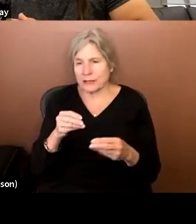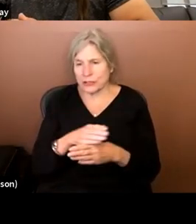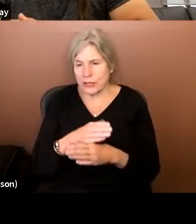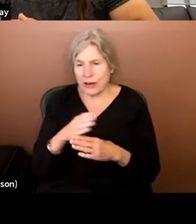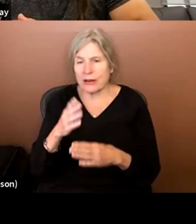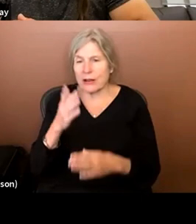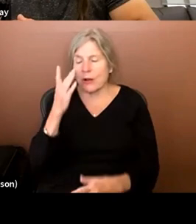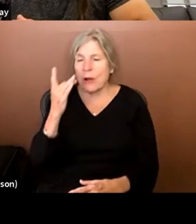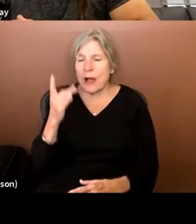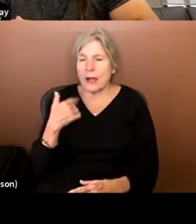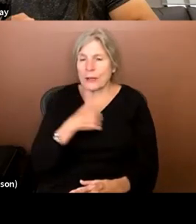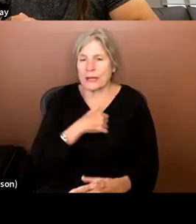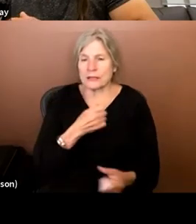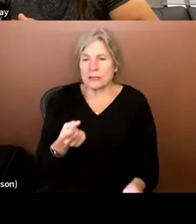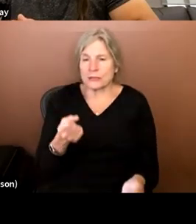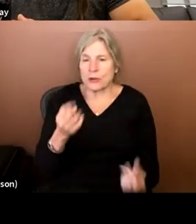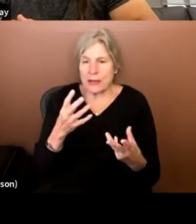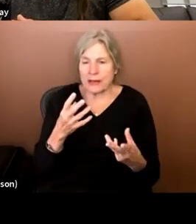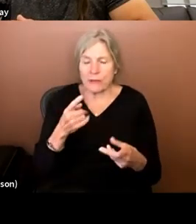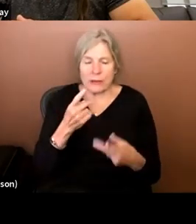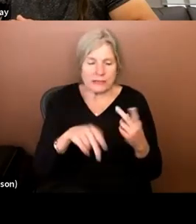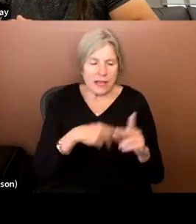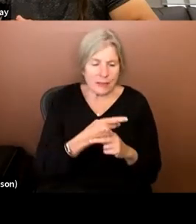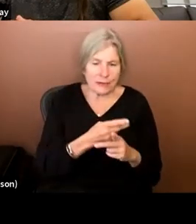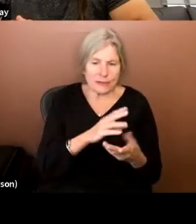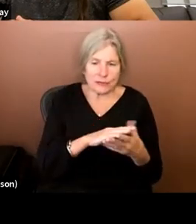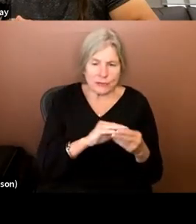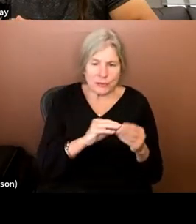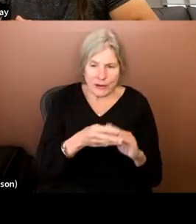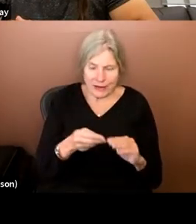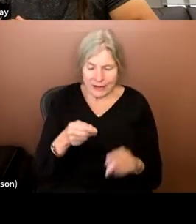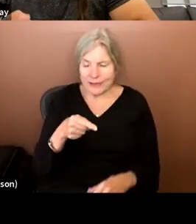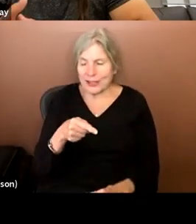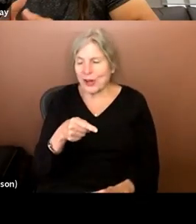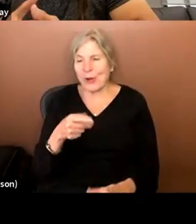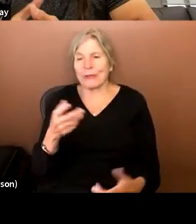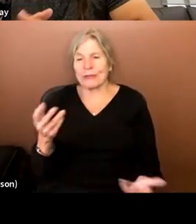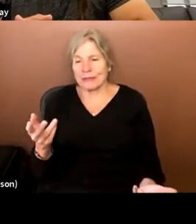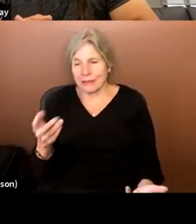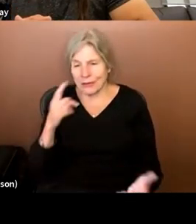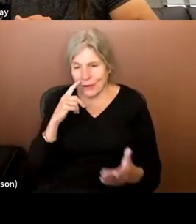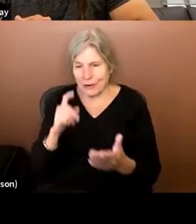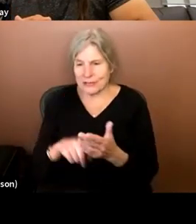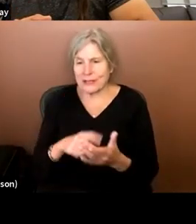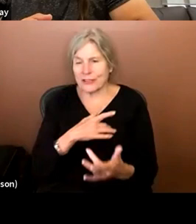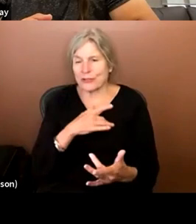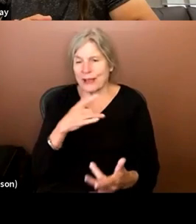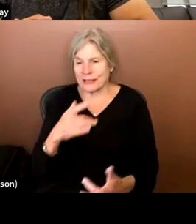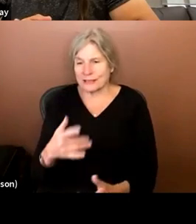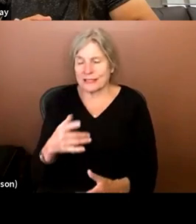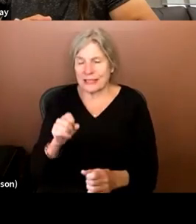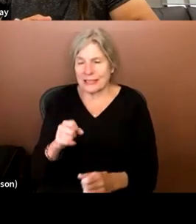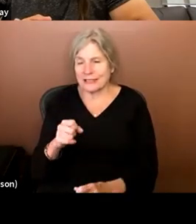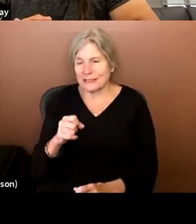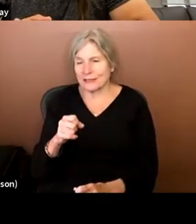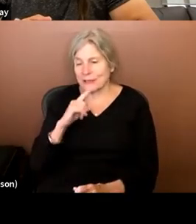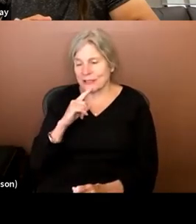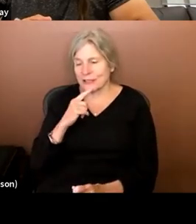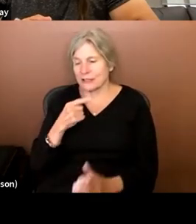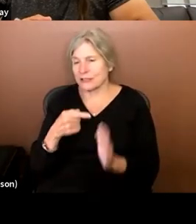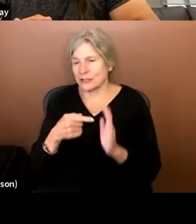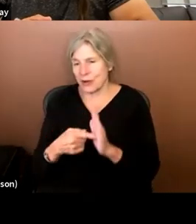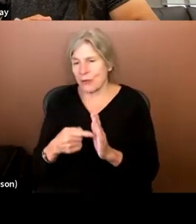why we see so many of one type of story. Um, you know, noticing those trends, I think can tell you a lot about,